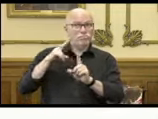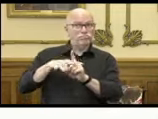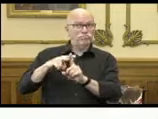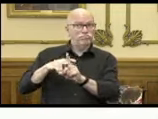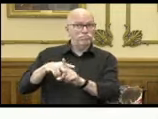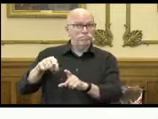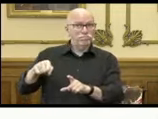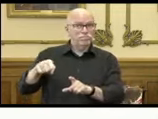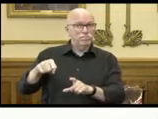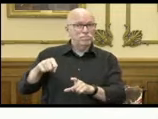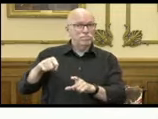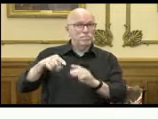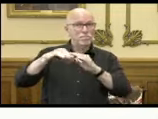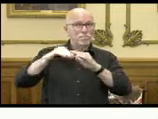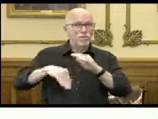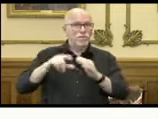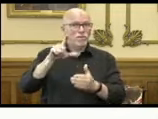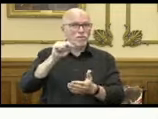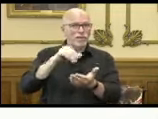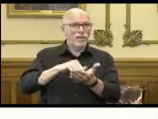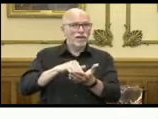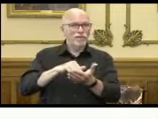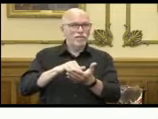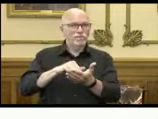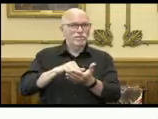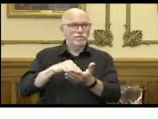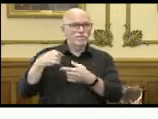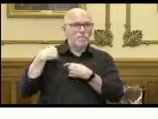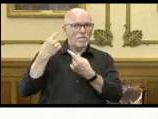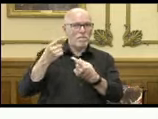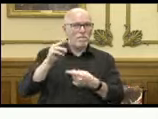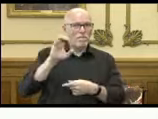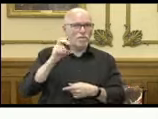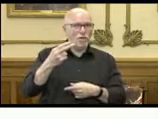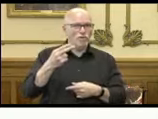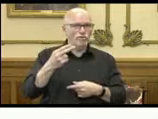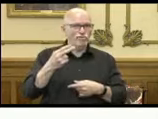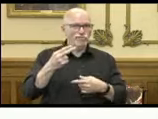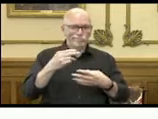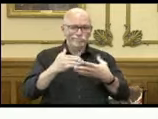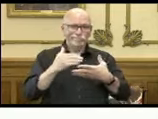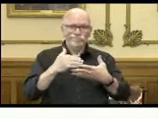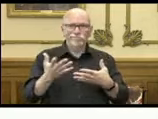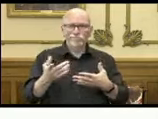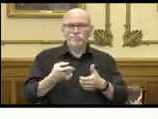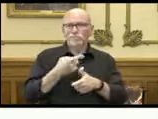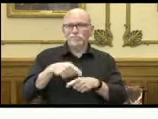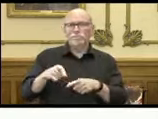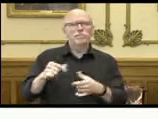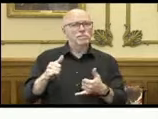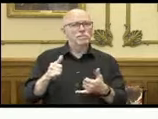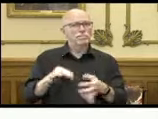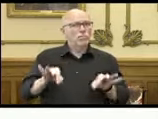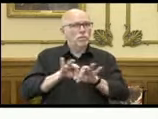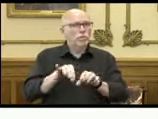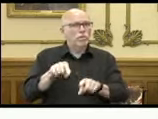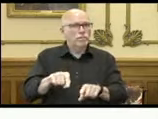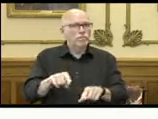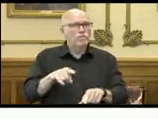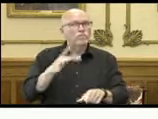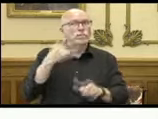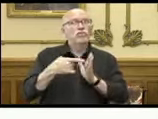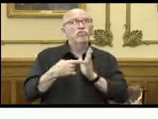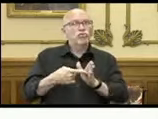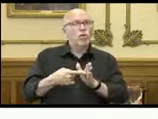had fallen below 20,000 since early March. That's significant. It shows